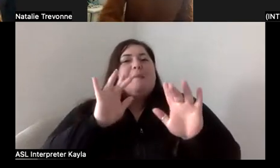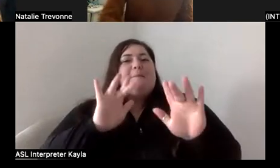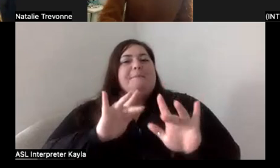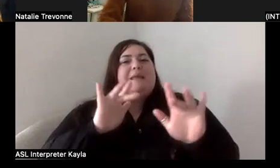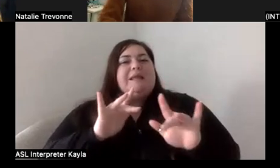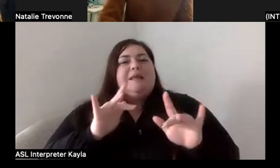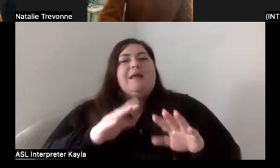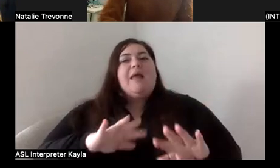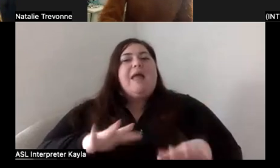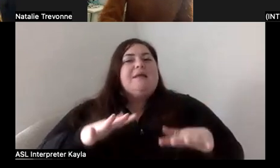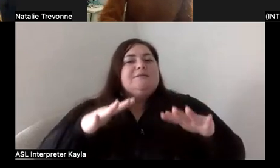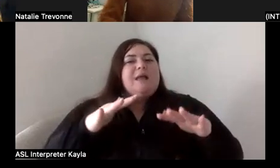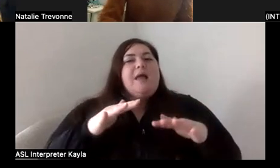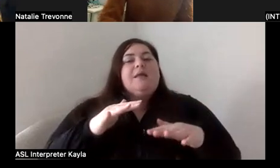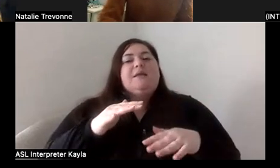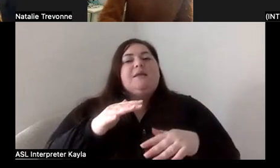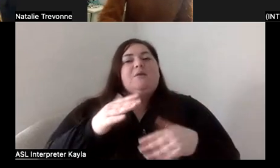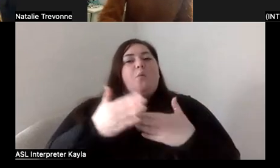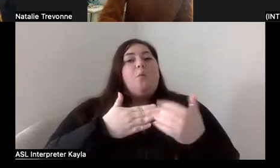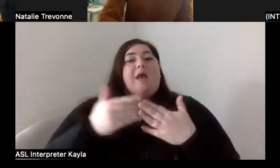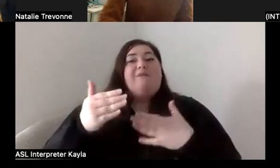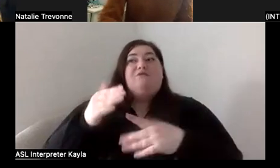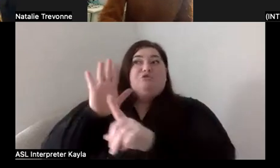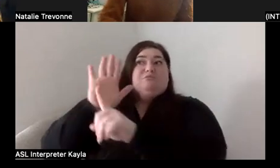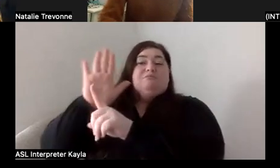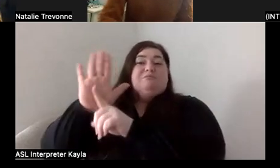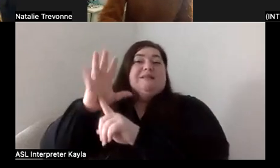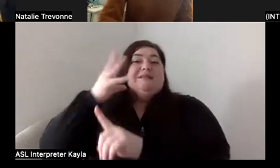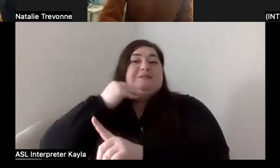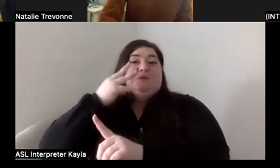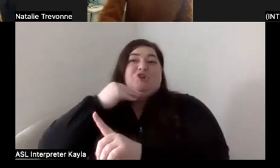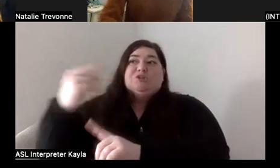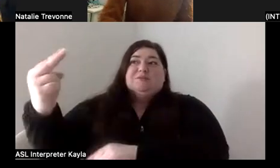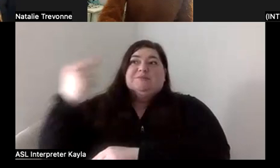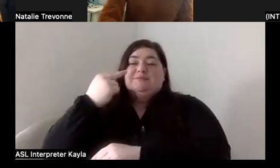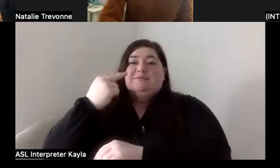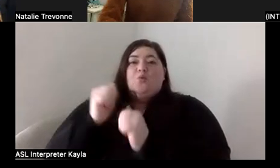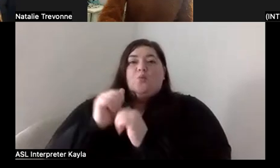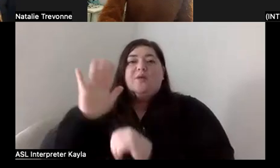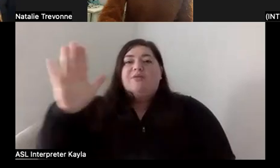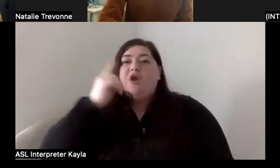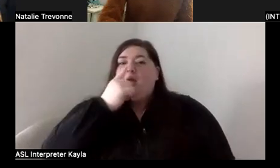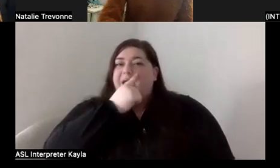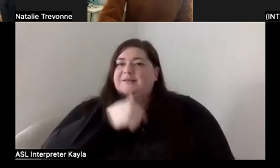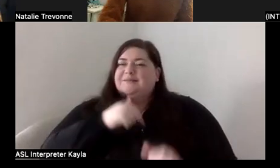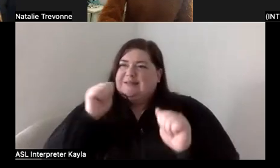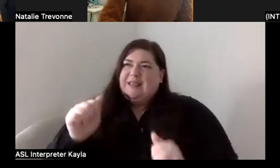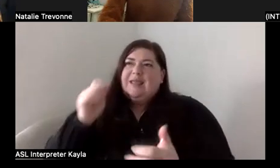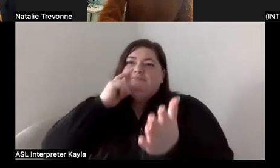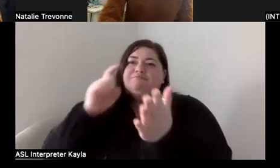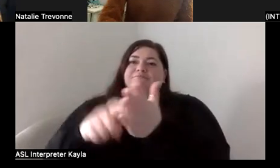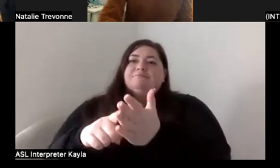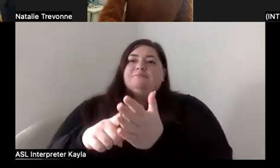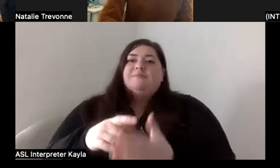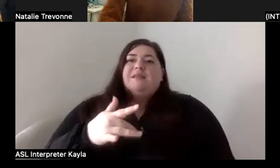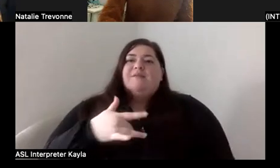you know, that, that whatever they were experiencing, they were experiencing in their eyes, I could see it. And it felt